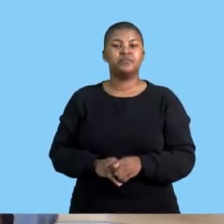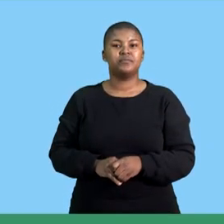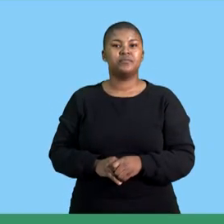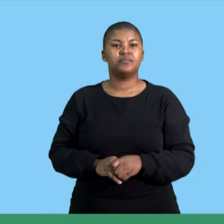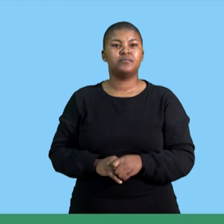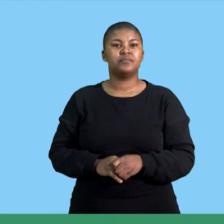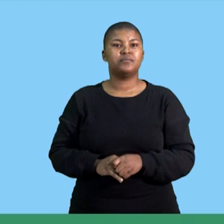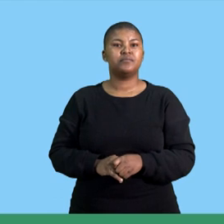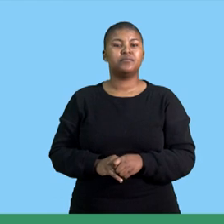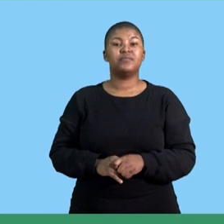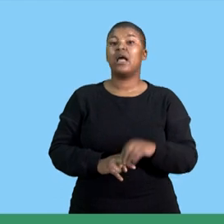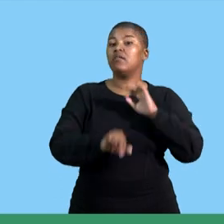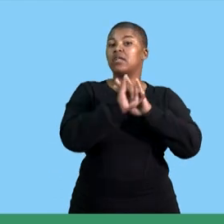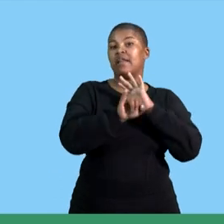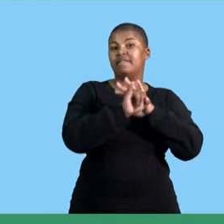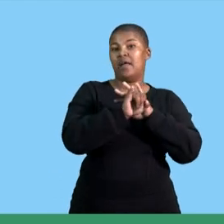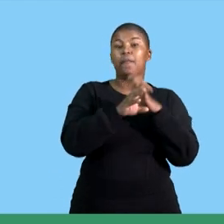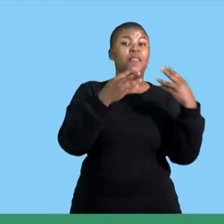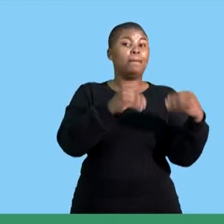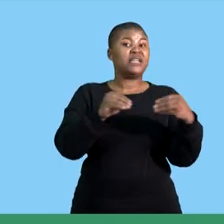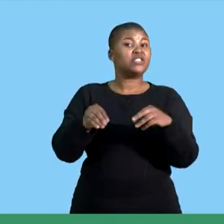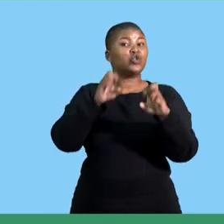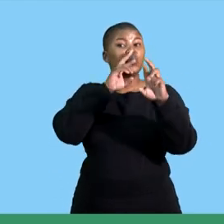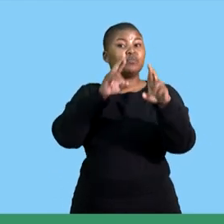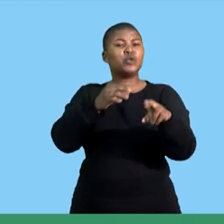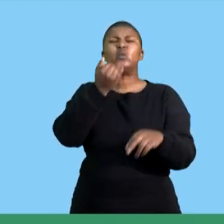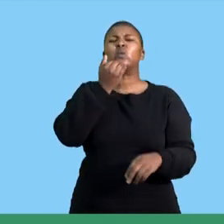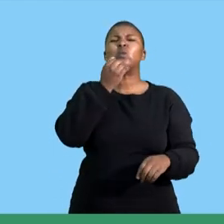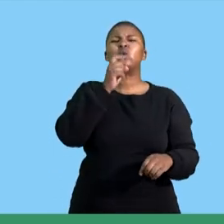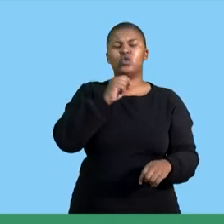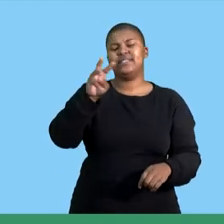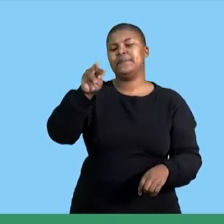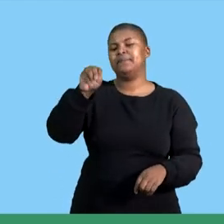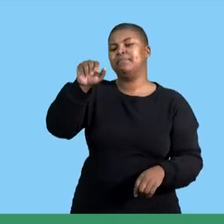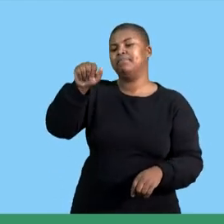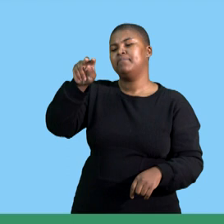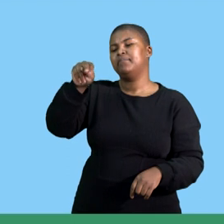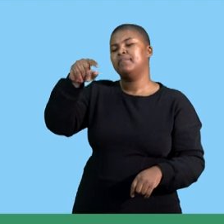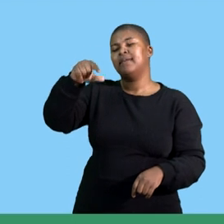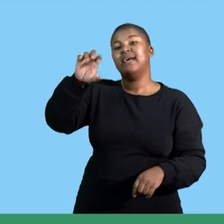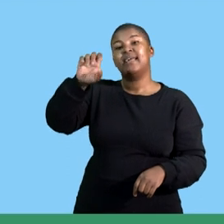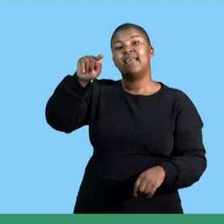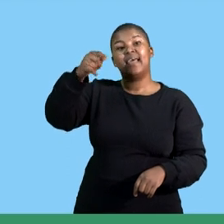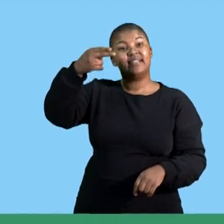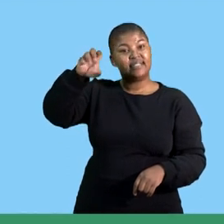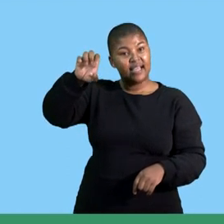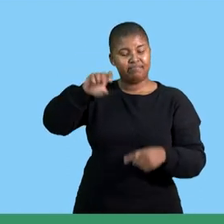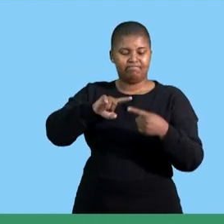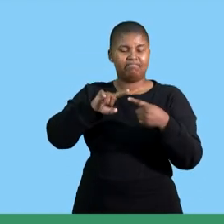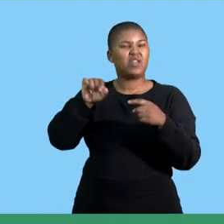question it's identify the type of business reports used by mangete consultants in each statement below